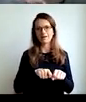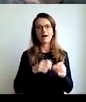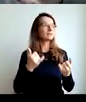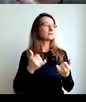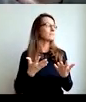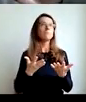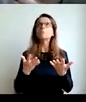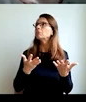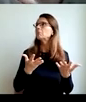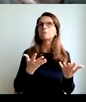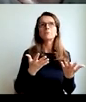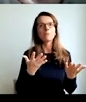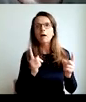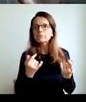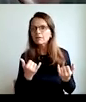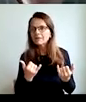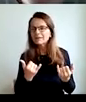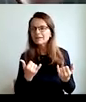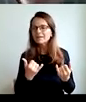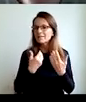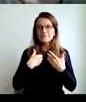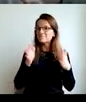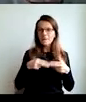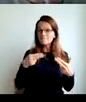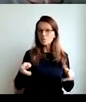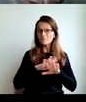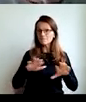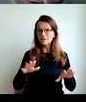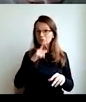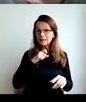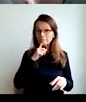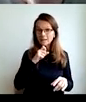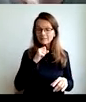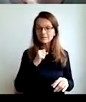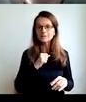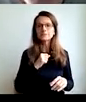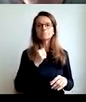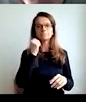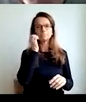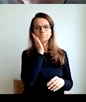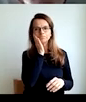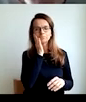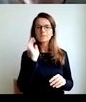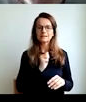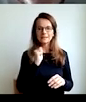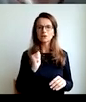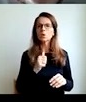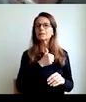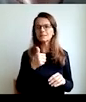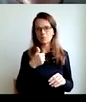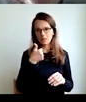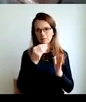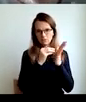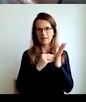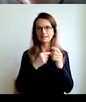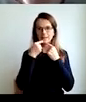Once you are completed, once you done. What now? You can no longer suffer. And that why let